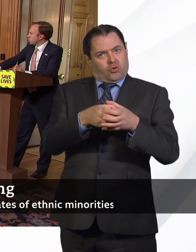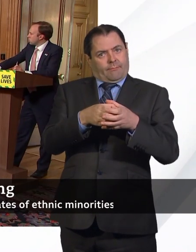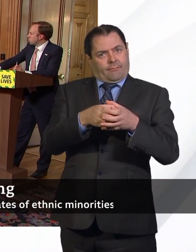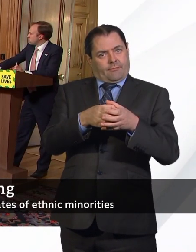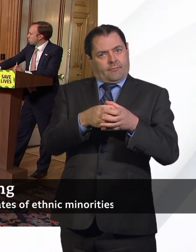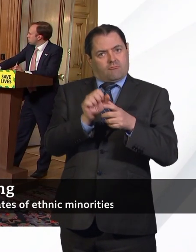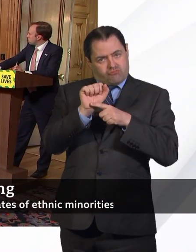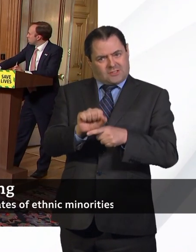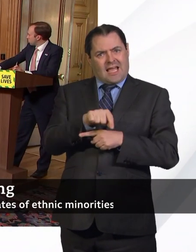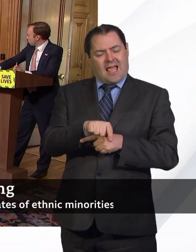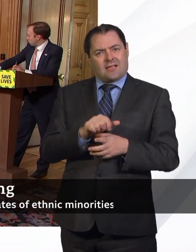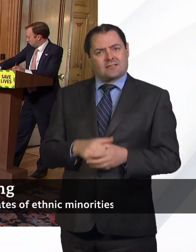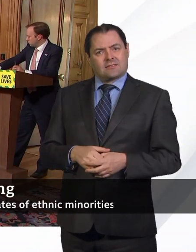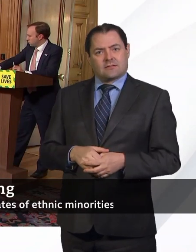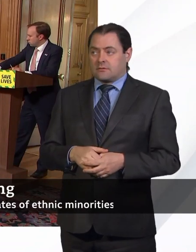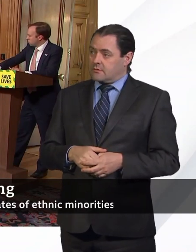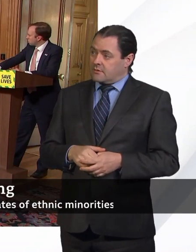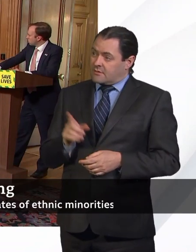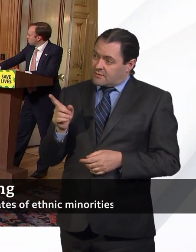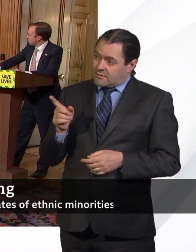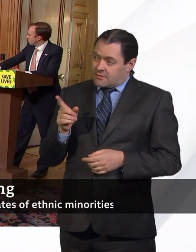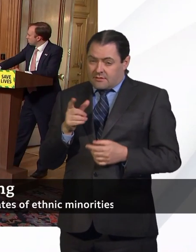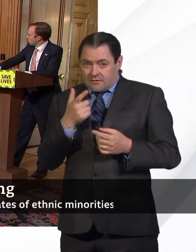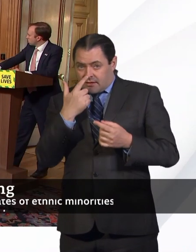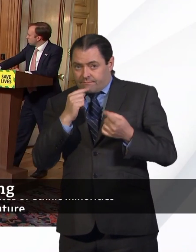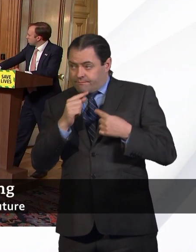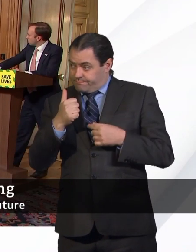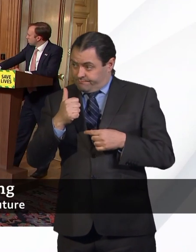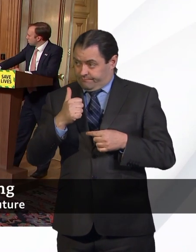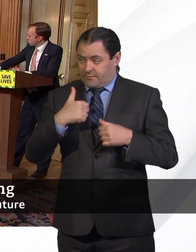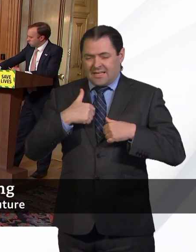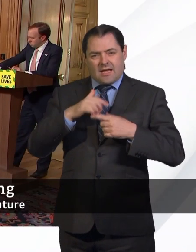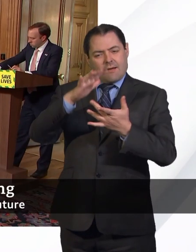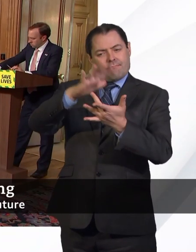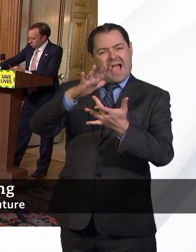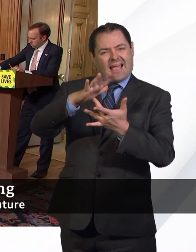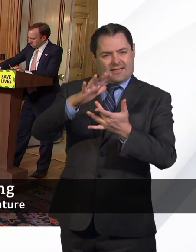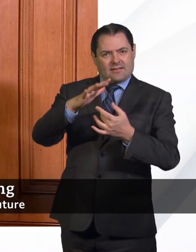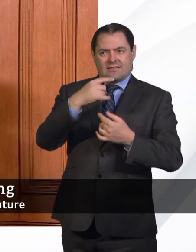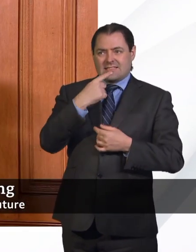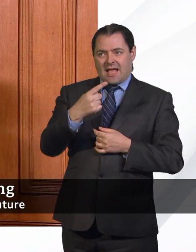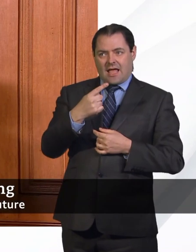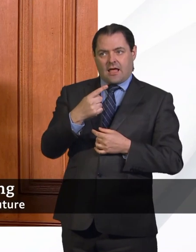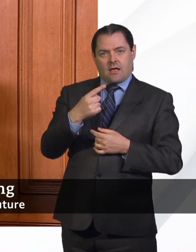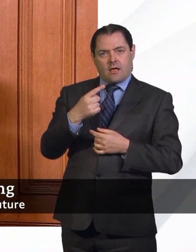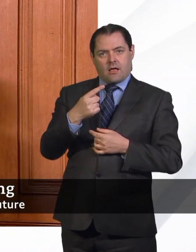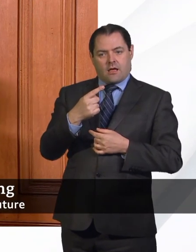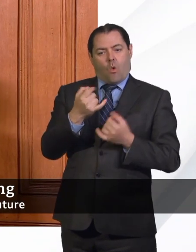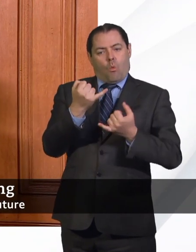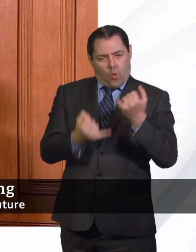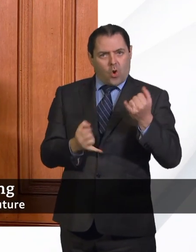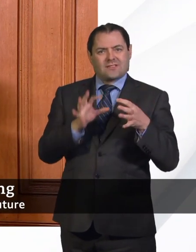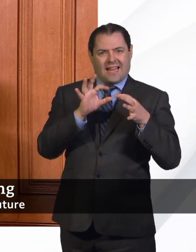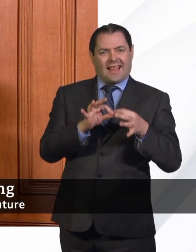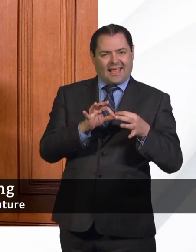protect them? Well, if I may say – I mean, the key point of the study is it shows, although clearly outcomes are worse for